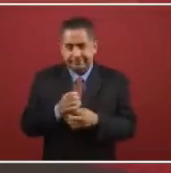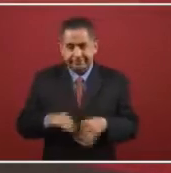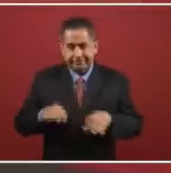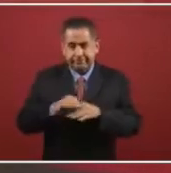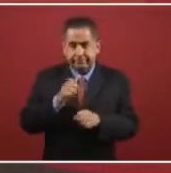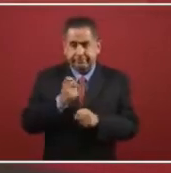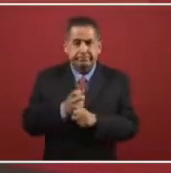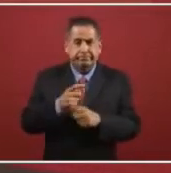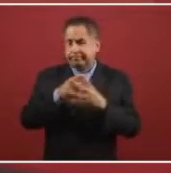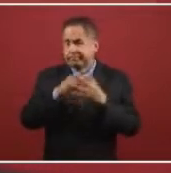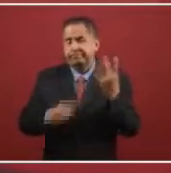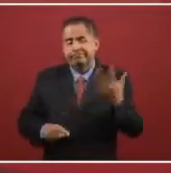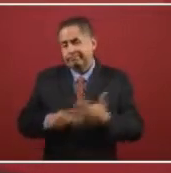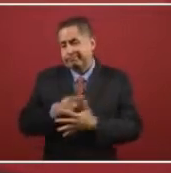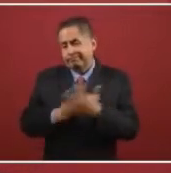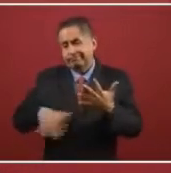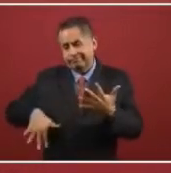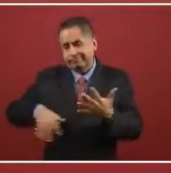important to you?